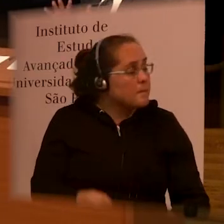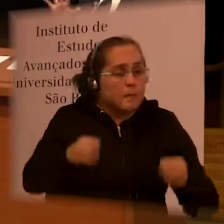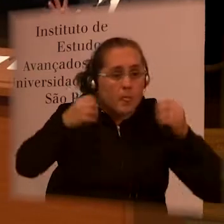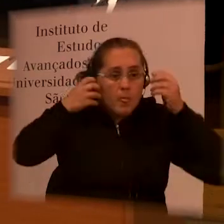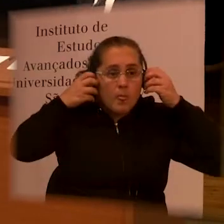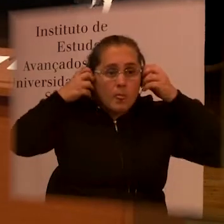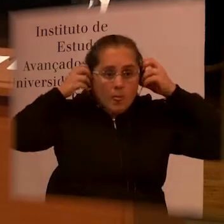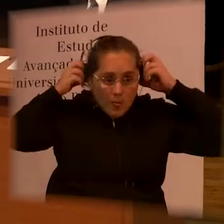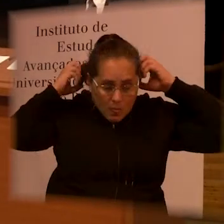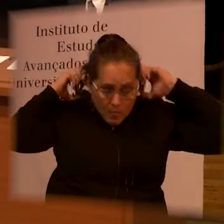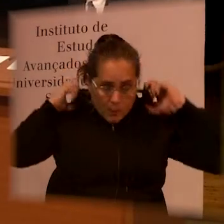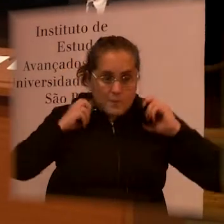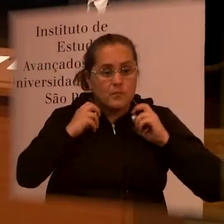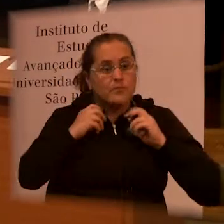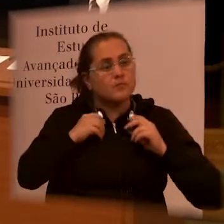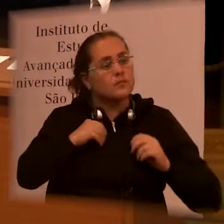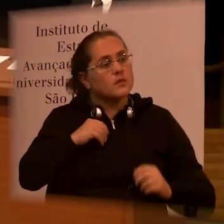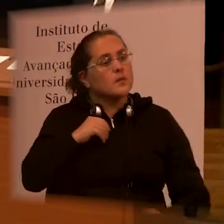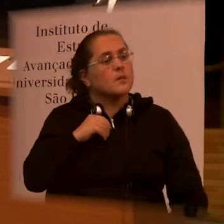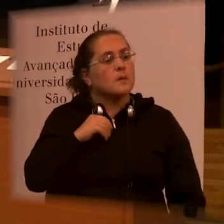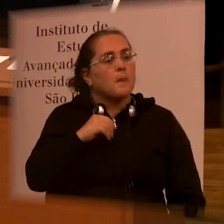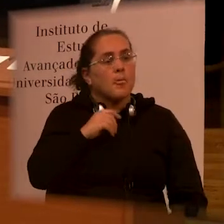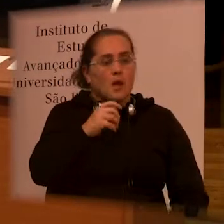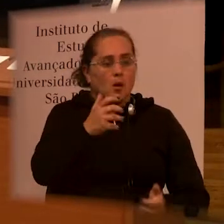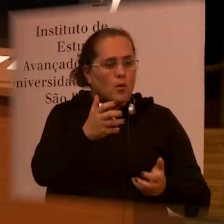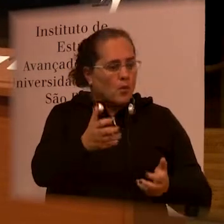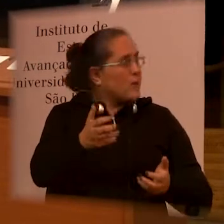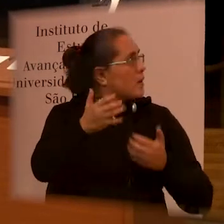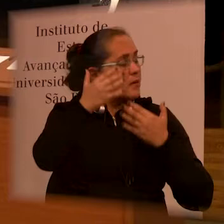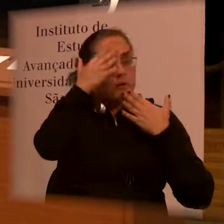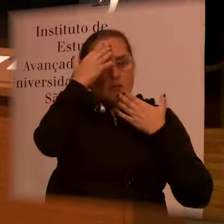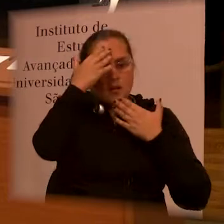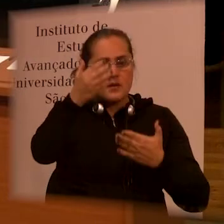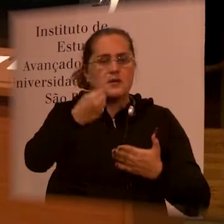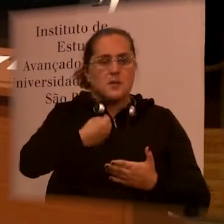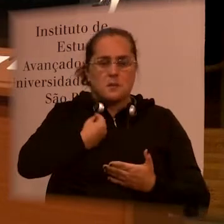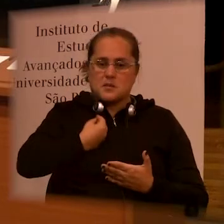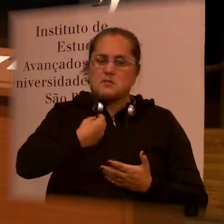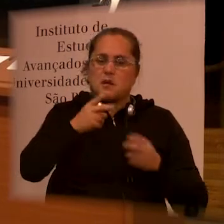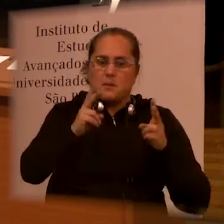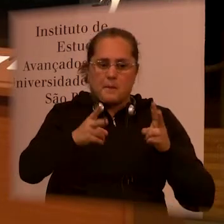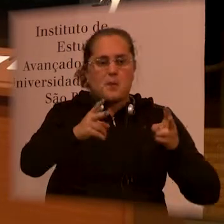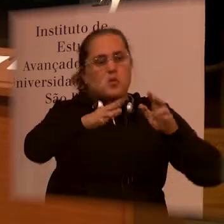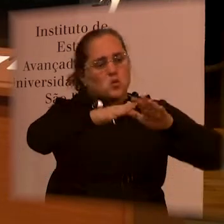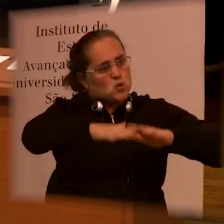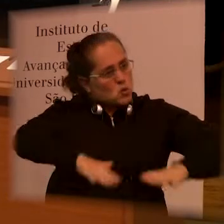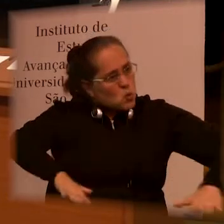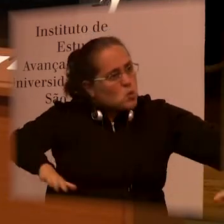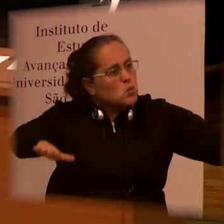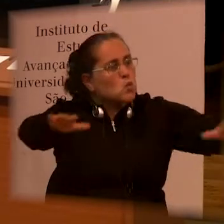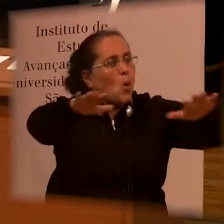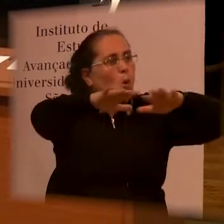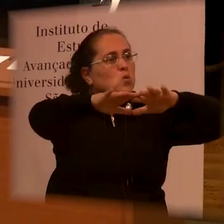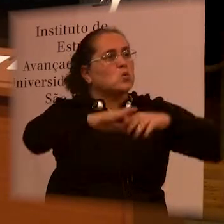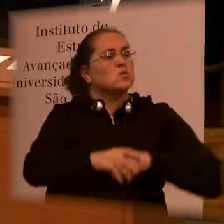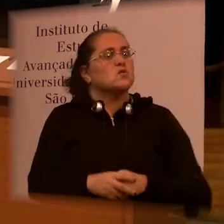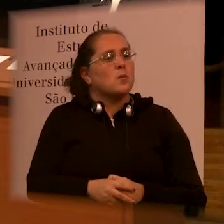Professor Saldiva, Luizio, do you have any more questions to ask? I'd like to thank you for your presence and your permanence here,